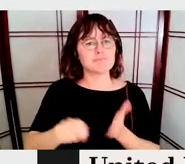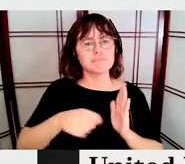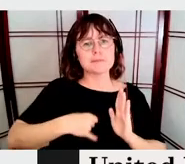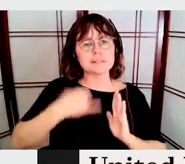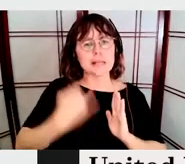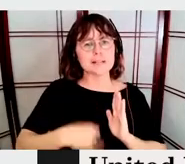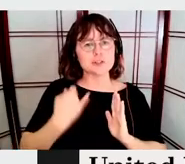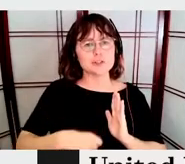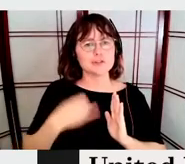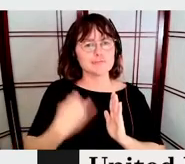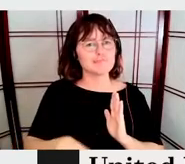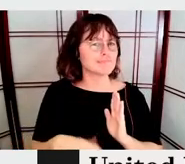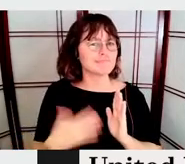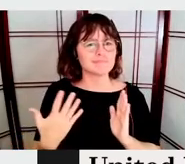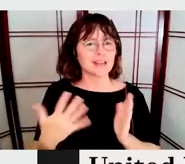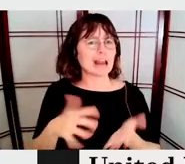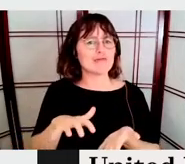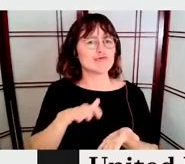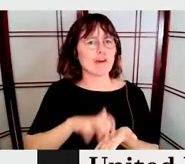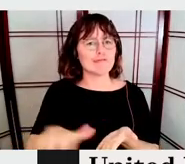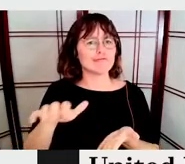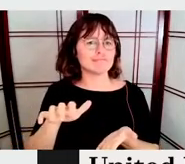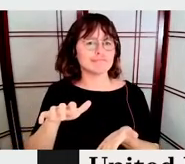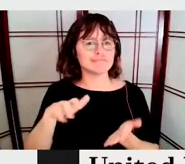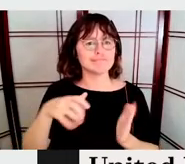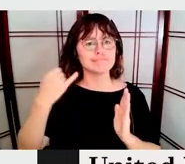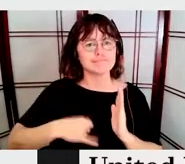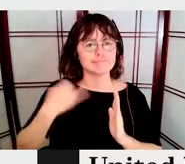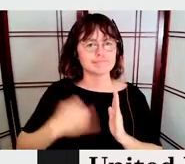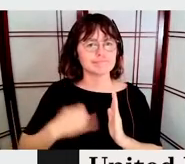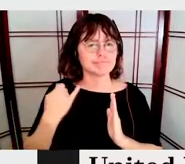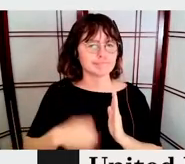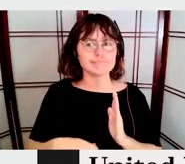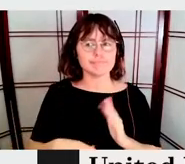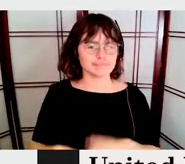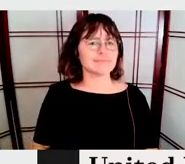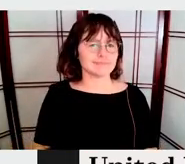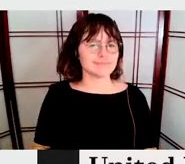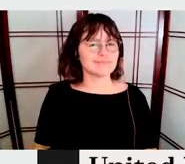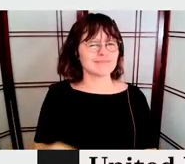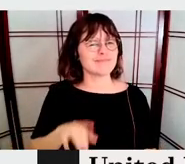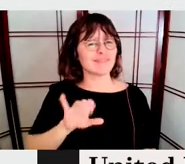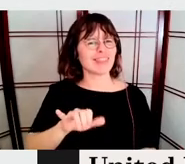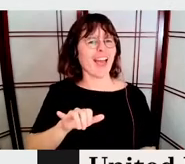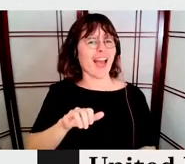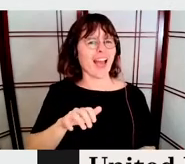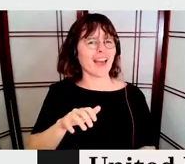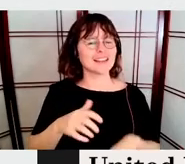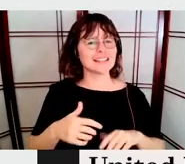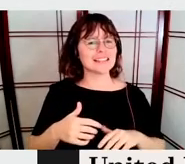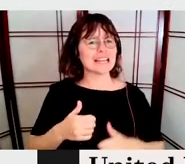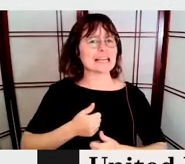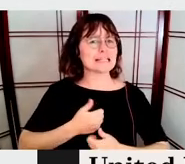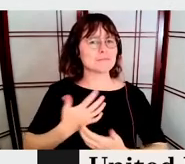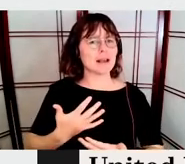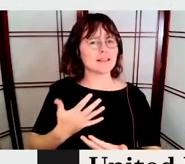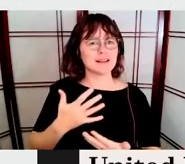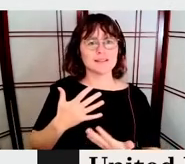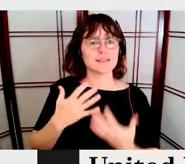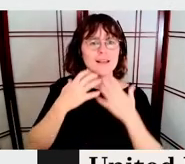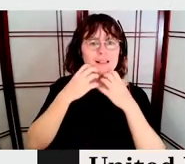the, the roughness of the sketch to express, um, the, the love for, for Massimo. And instead of using, uh,